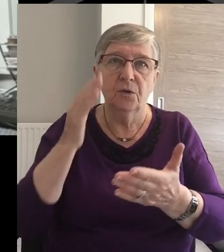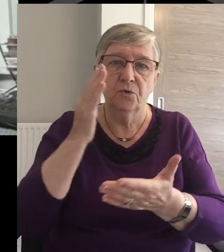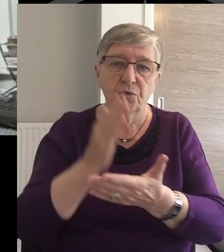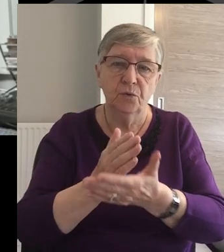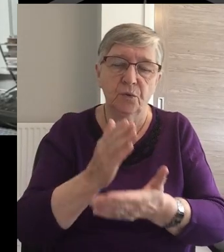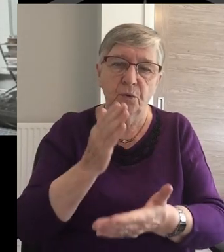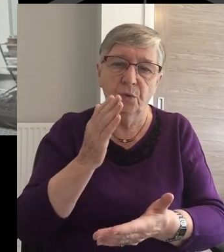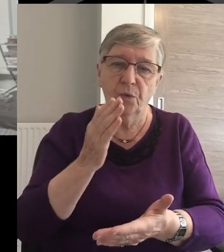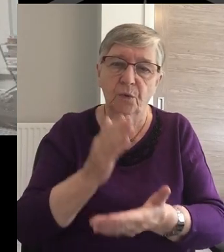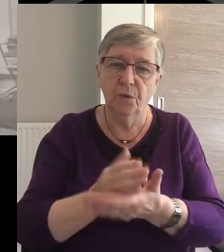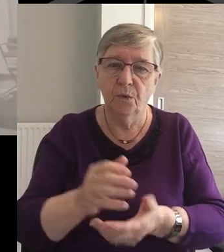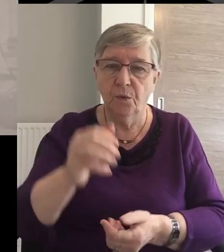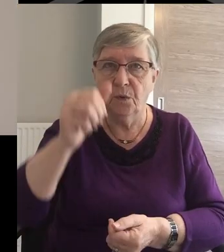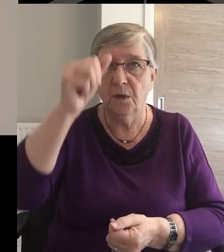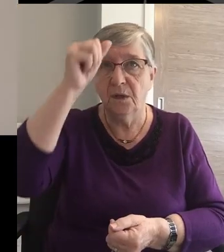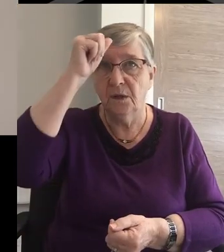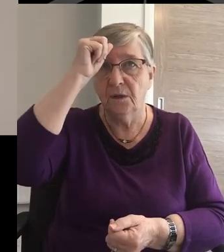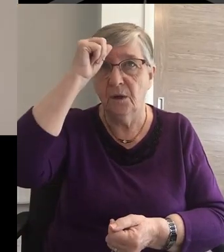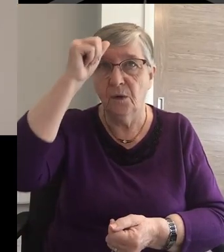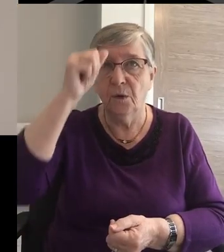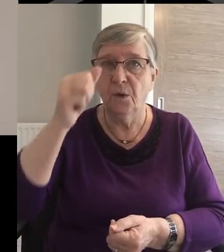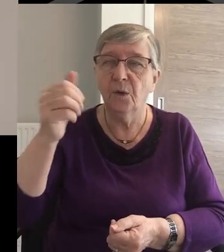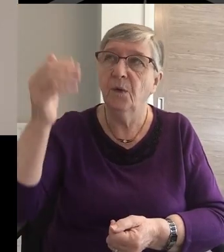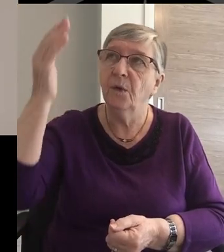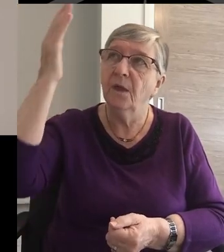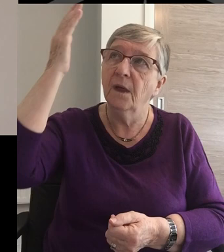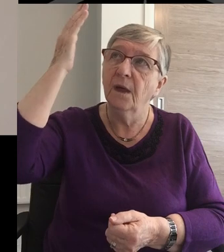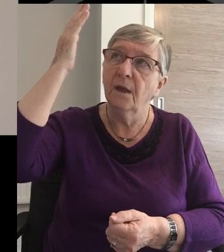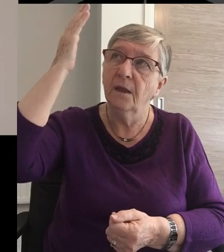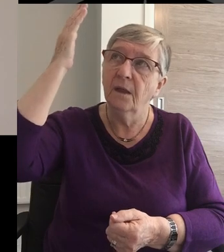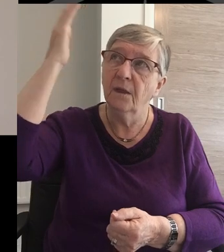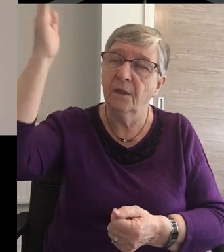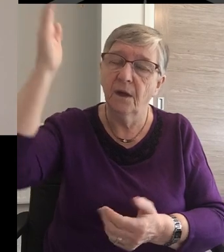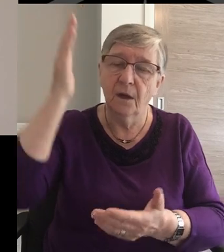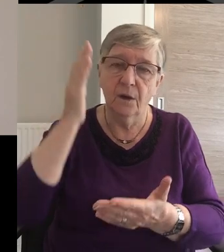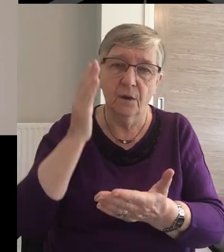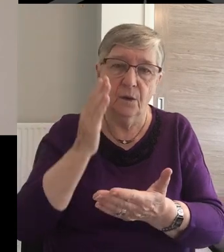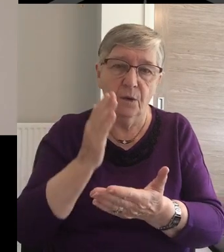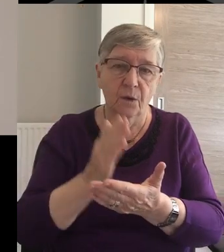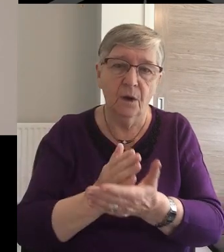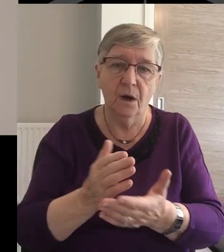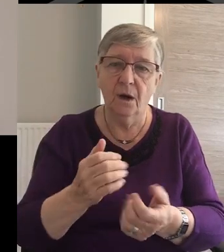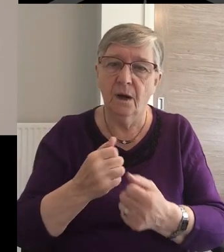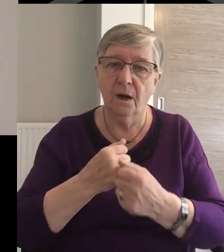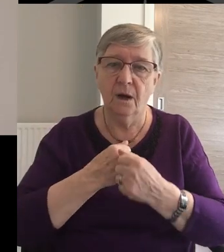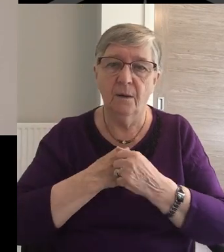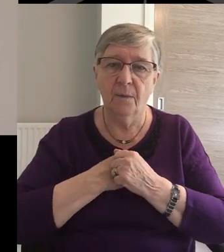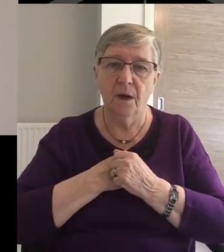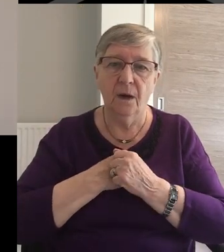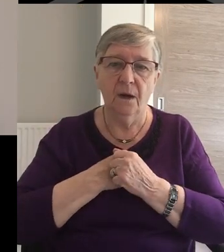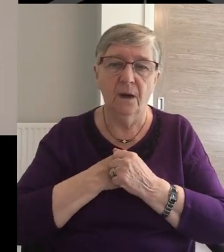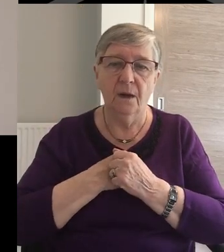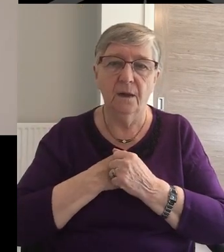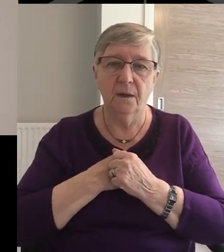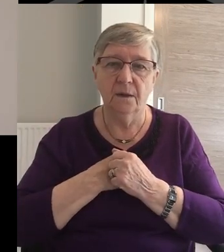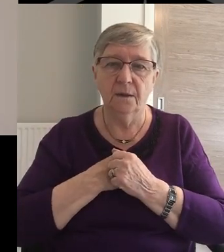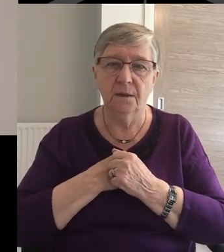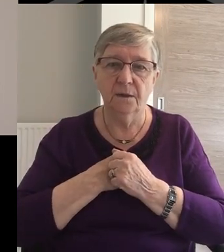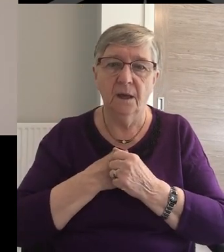Spirit Truly know that You